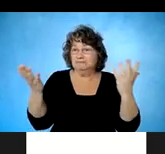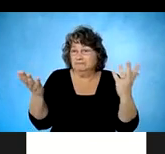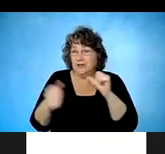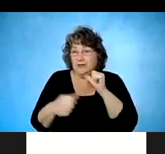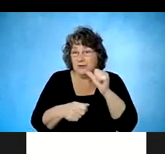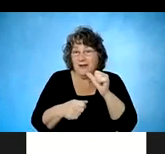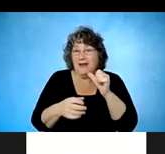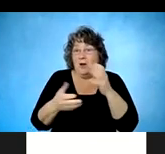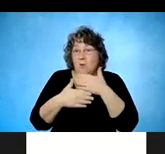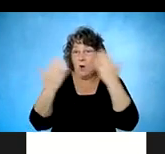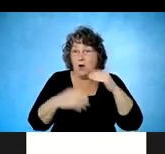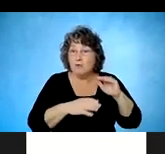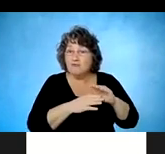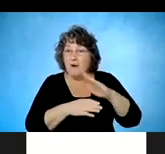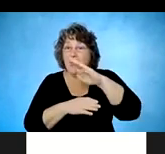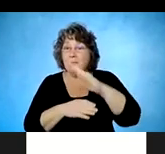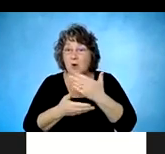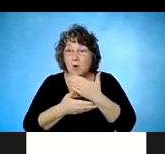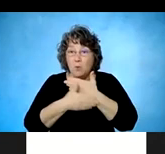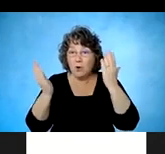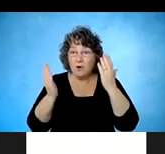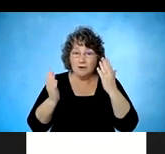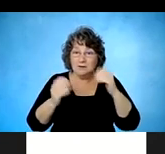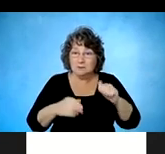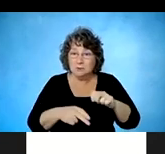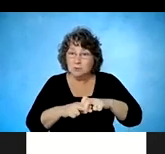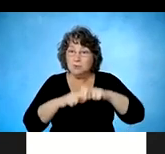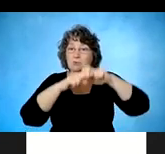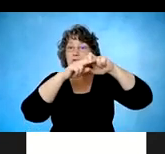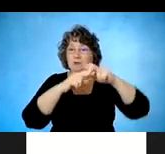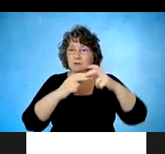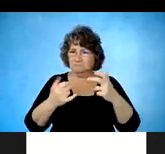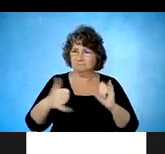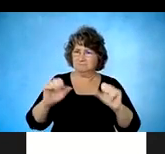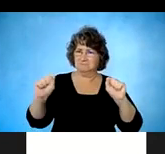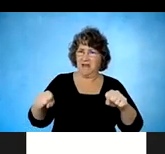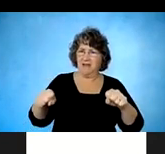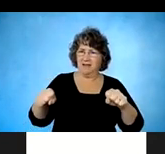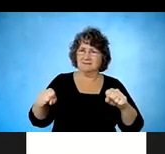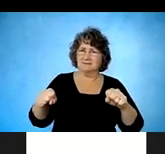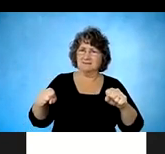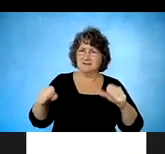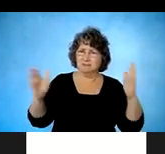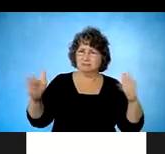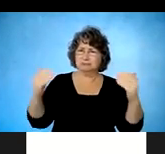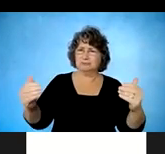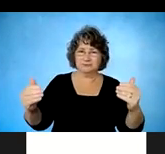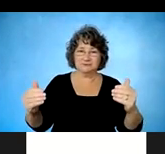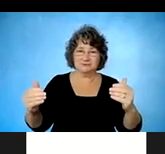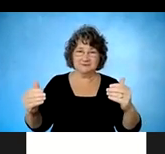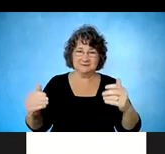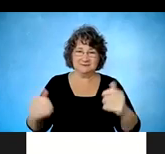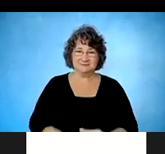there is an access, they're able to overcome obstacles, because they have a proper wheelchair